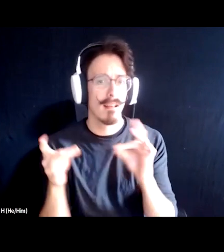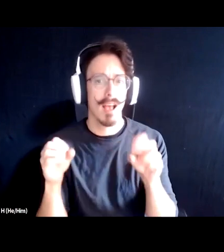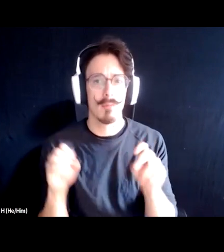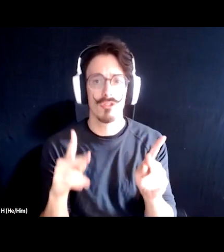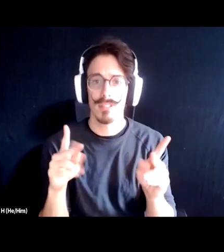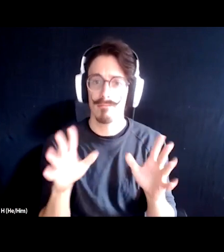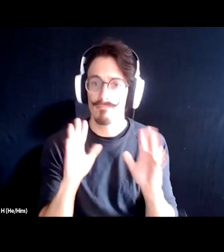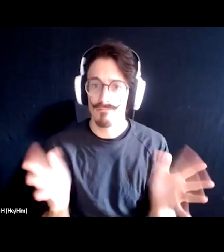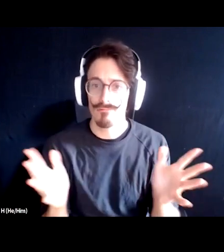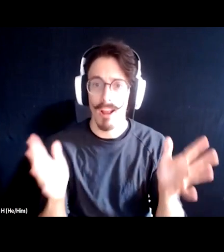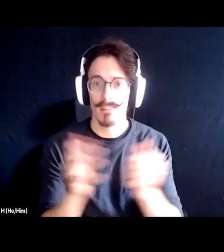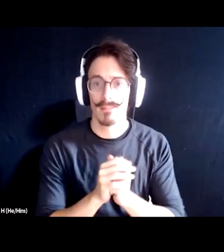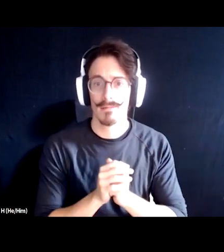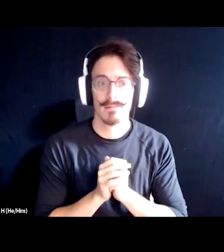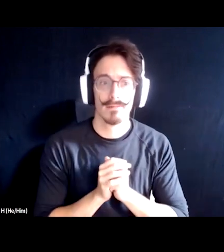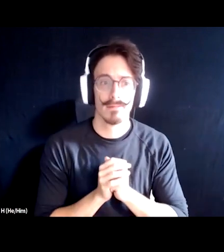talk, want to share?